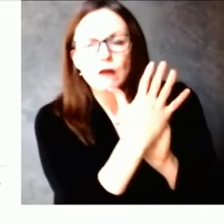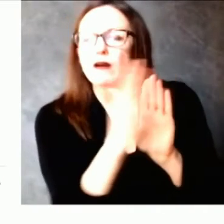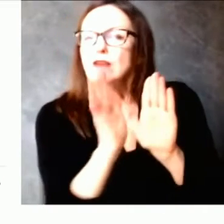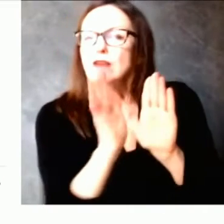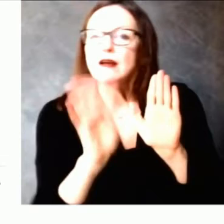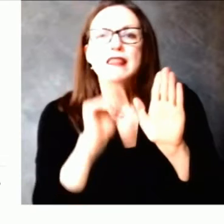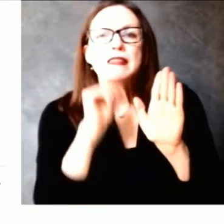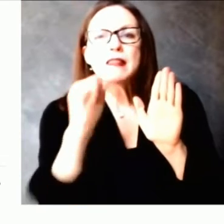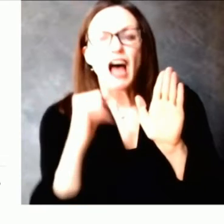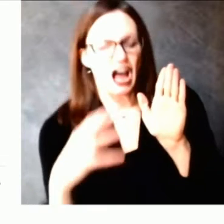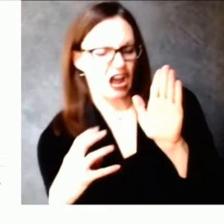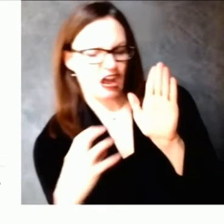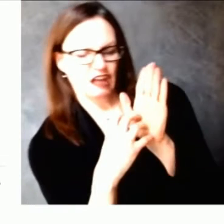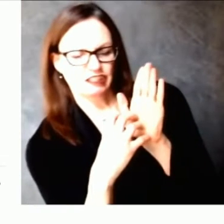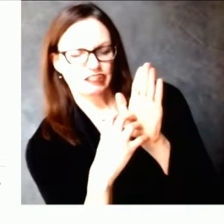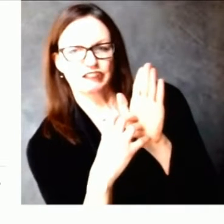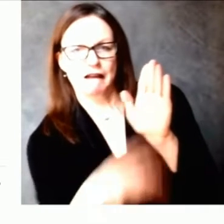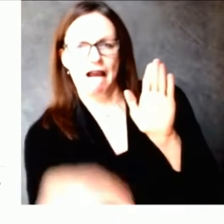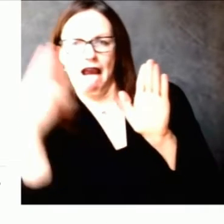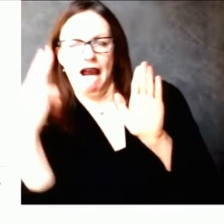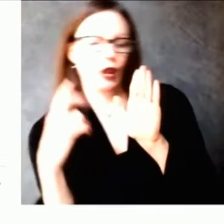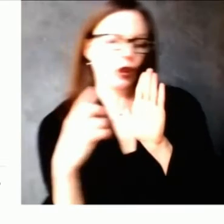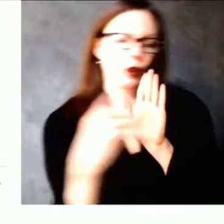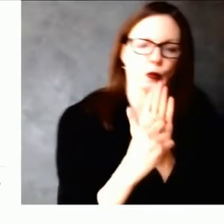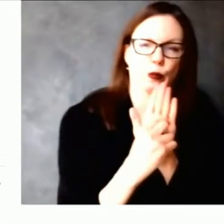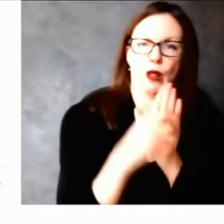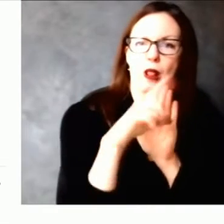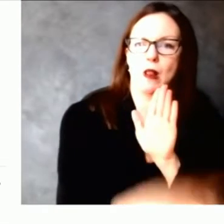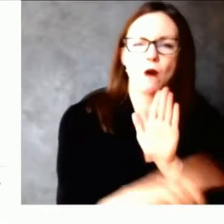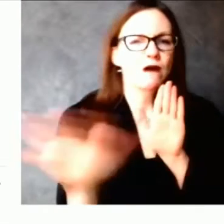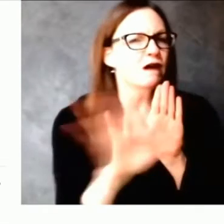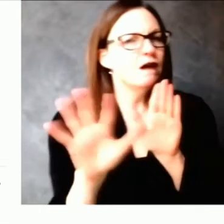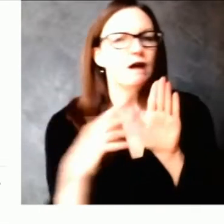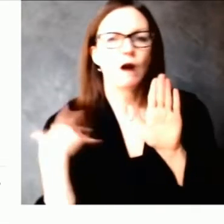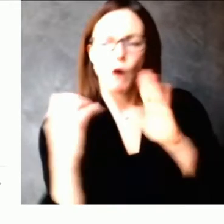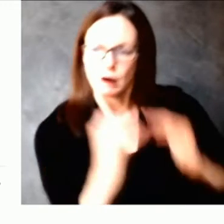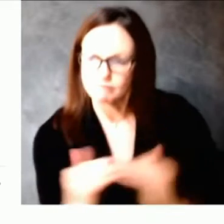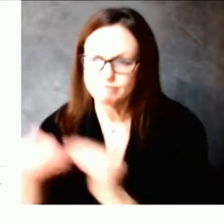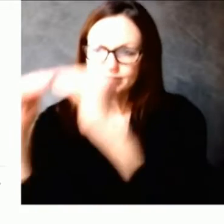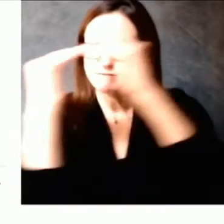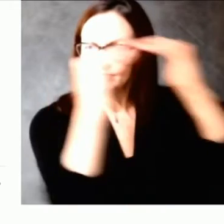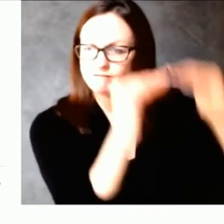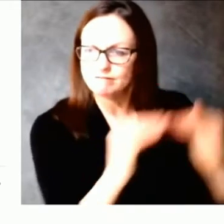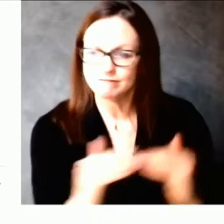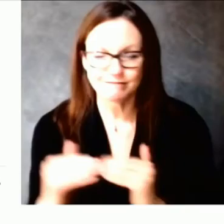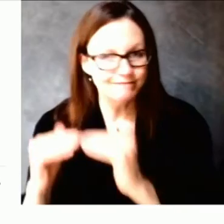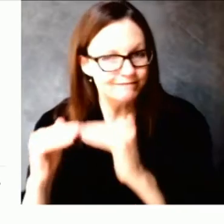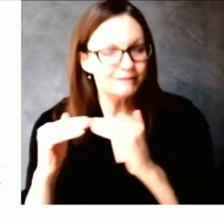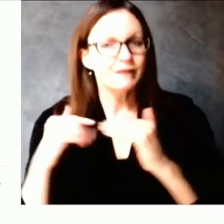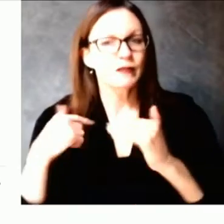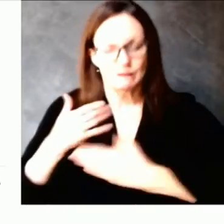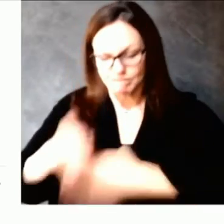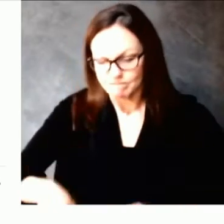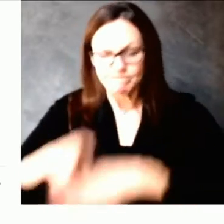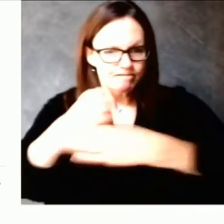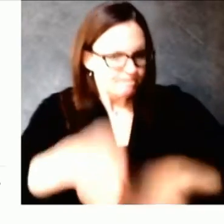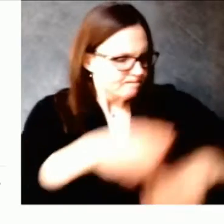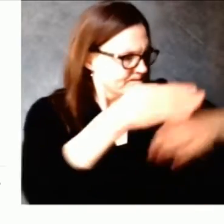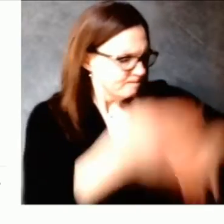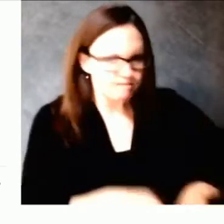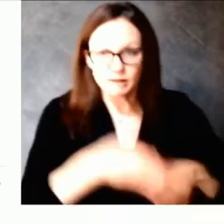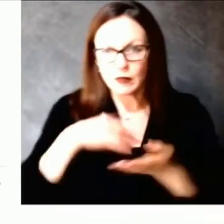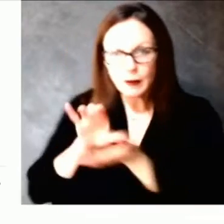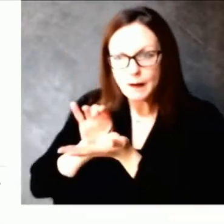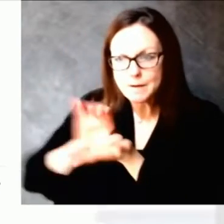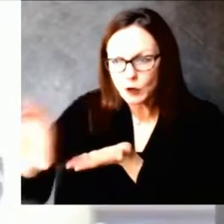systemic barriers and encourage vaccine uptake in our communities of color across Wisconsin.